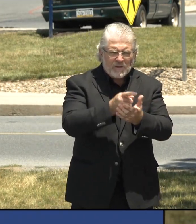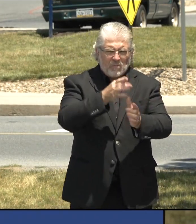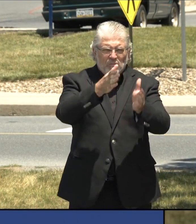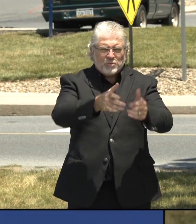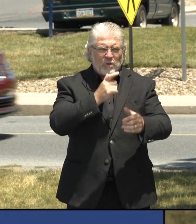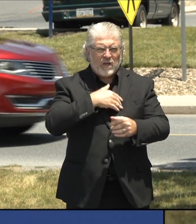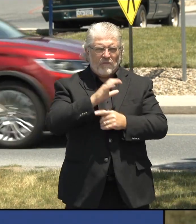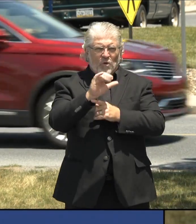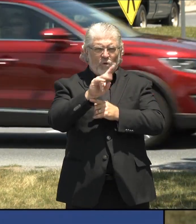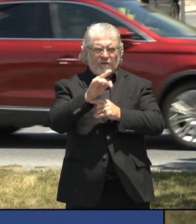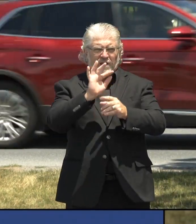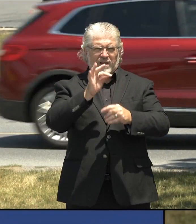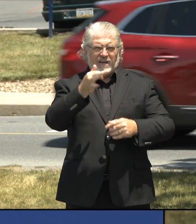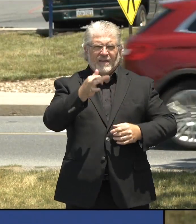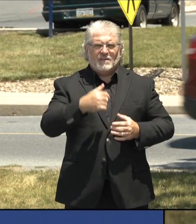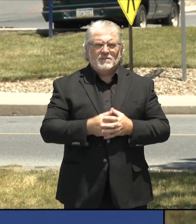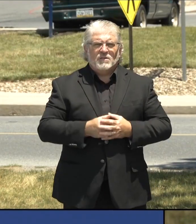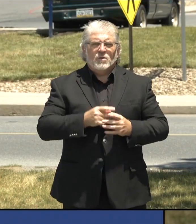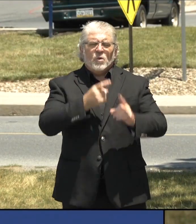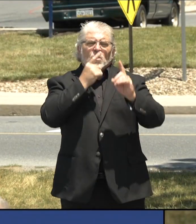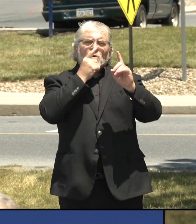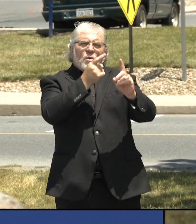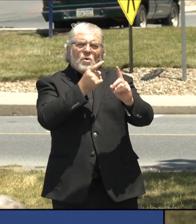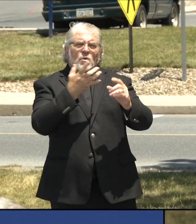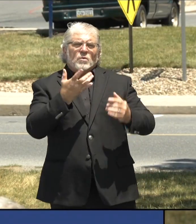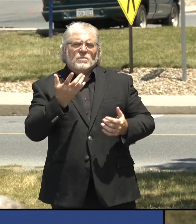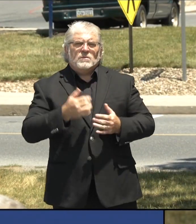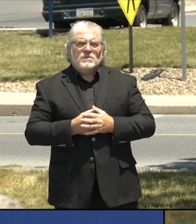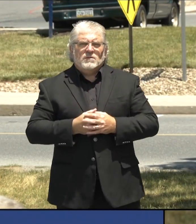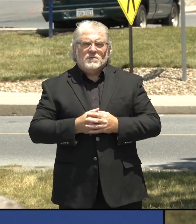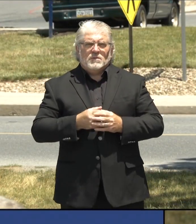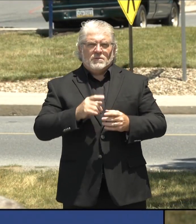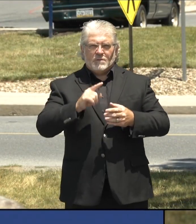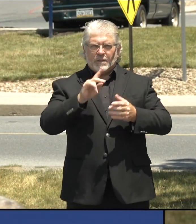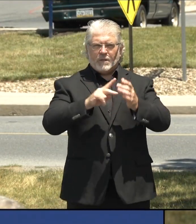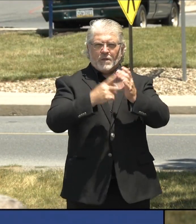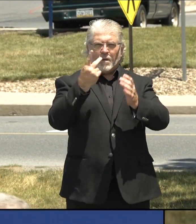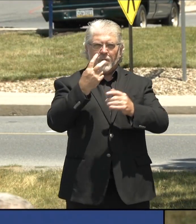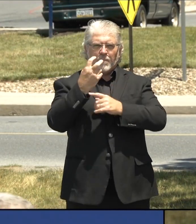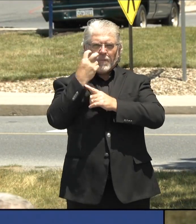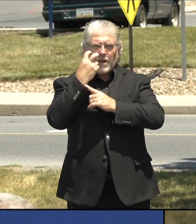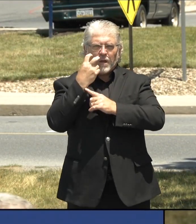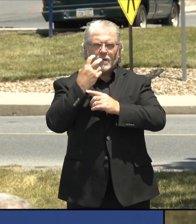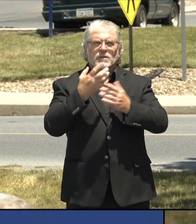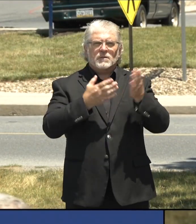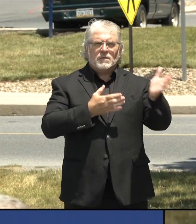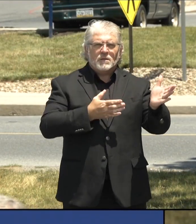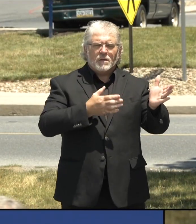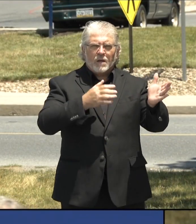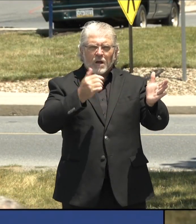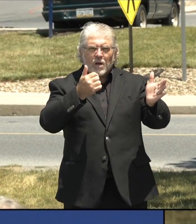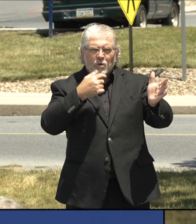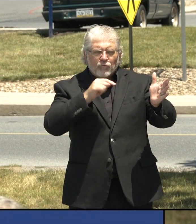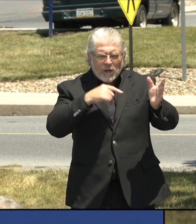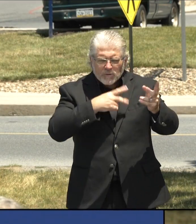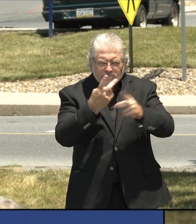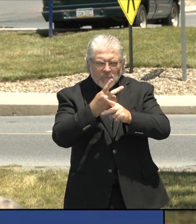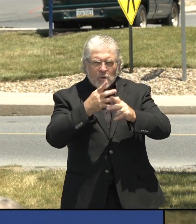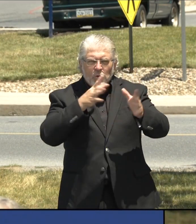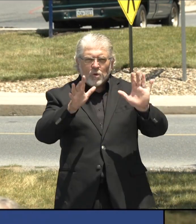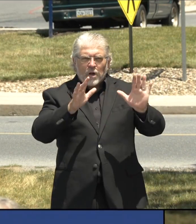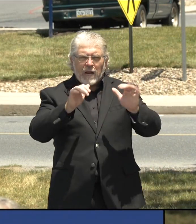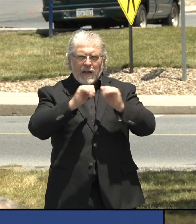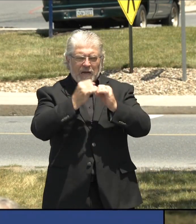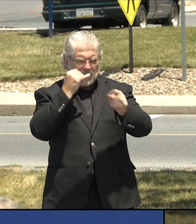goal is to find a better way than double-blinded trials to efficiently and affordably learn what every patient has to teach so that we can